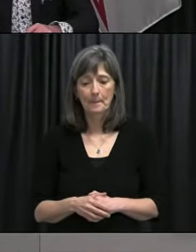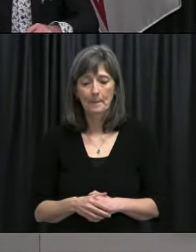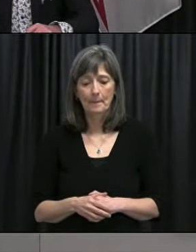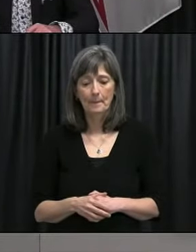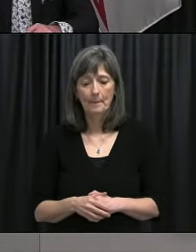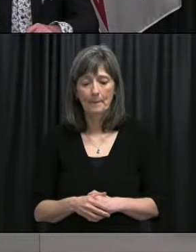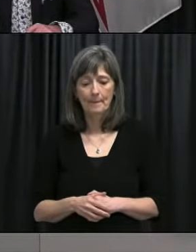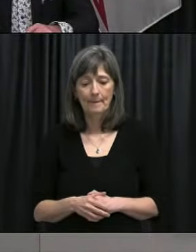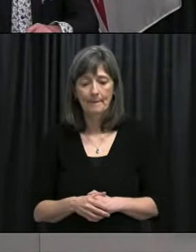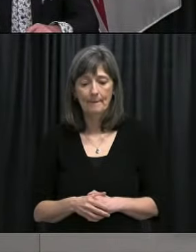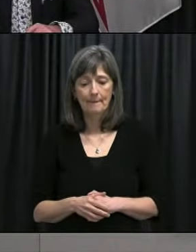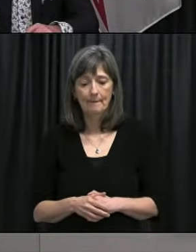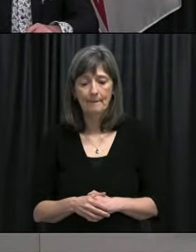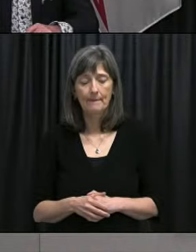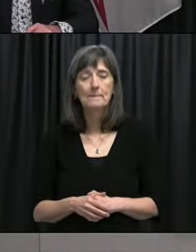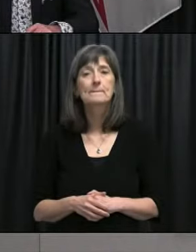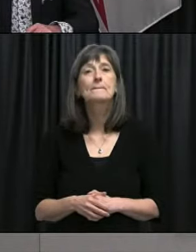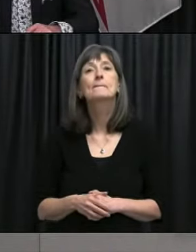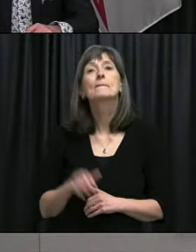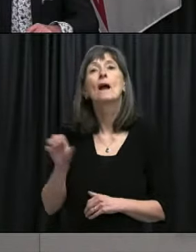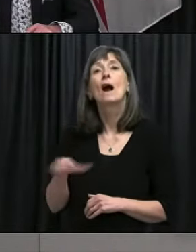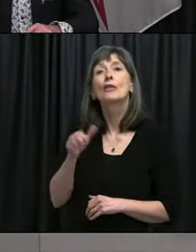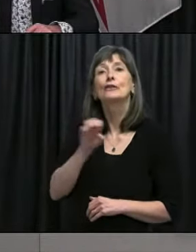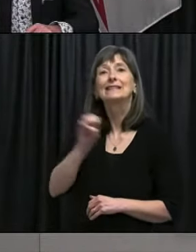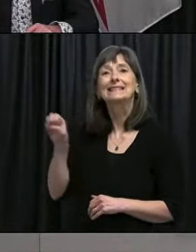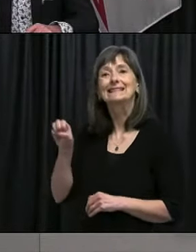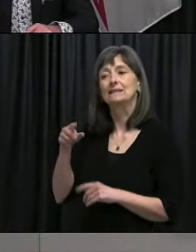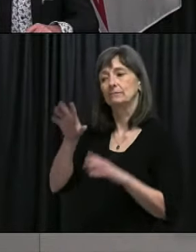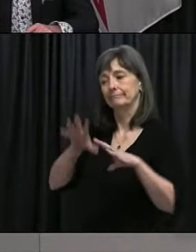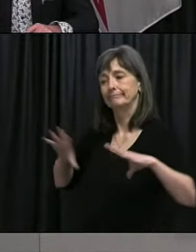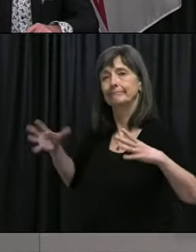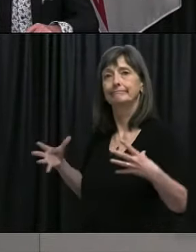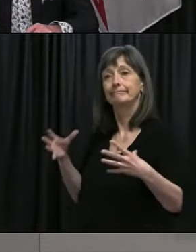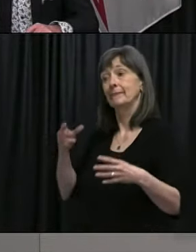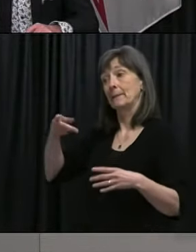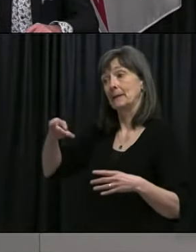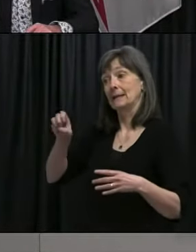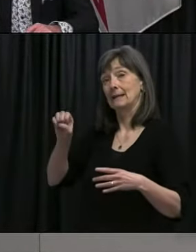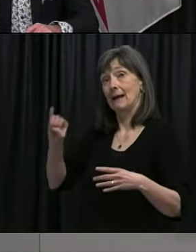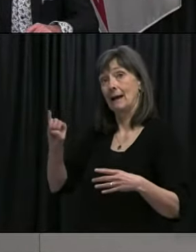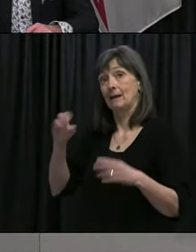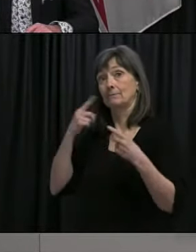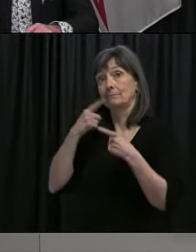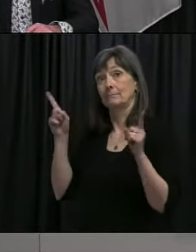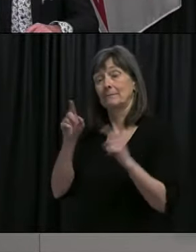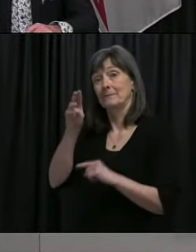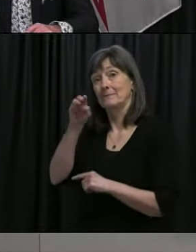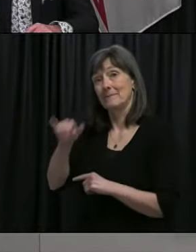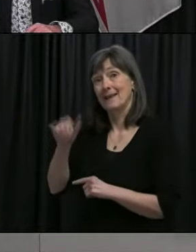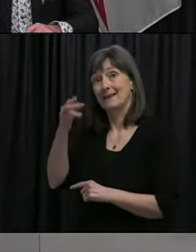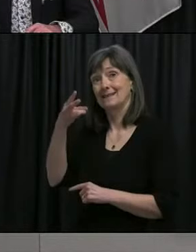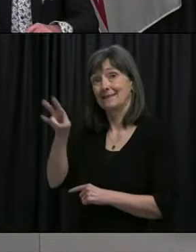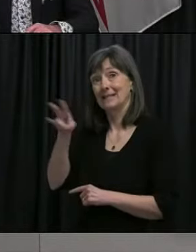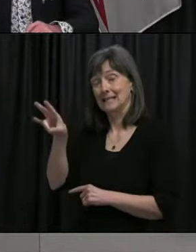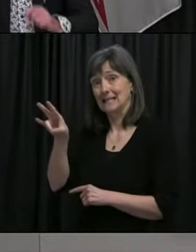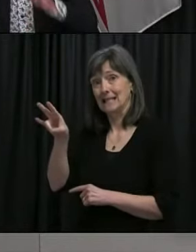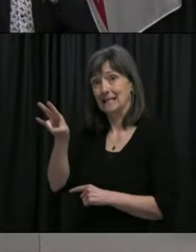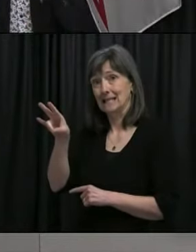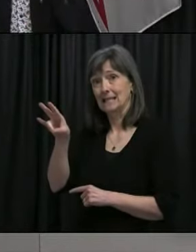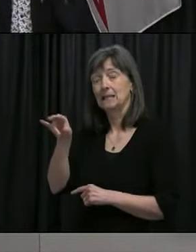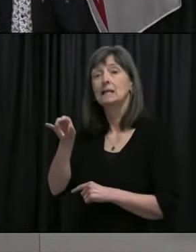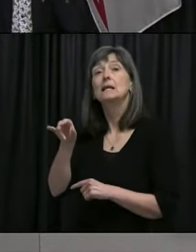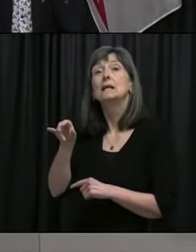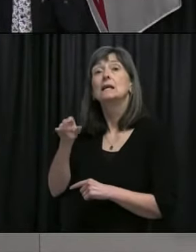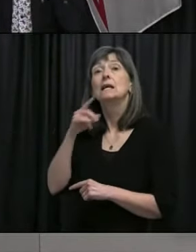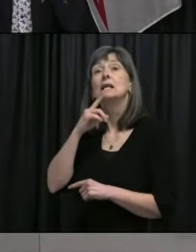And elsewhere in Atlantic Canada, Prince Edward Island has announced that as of May 17, pharmacies are going to start to be involved with